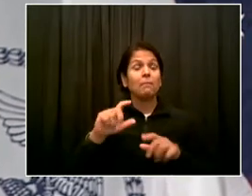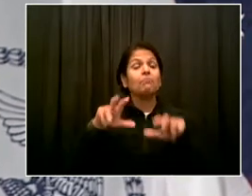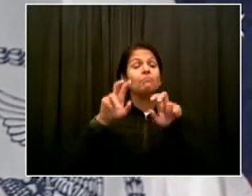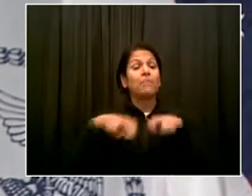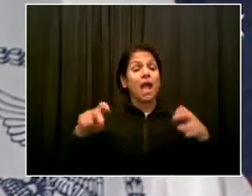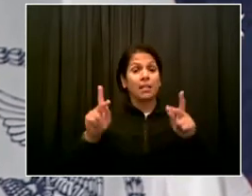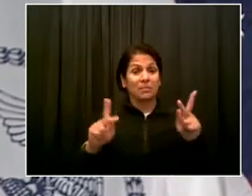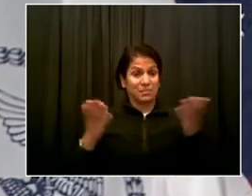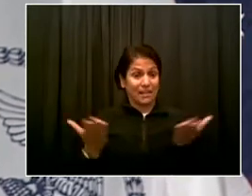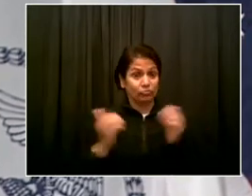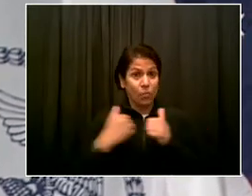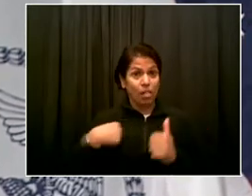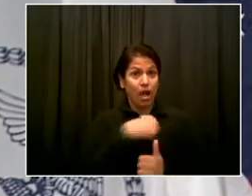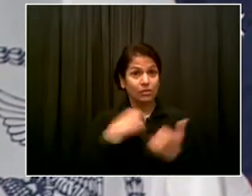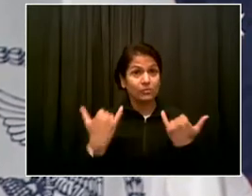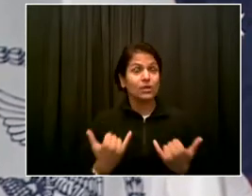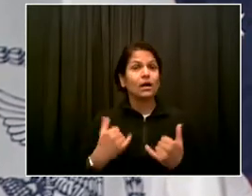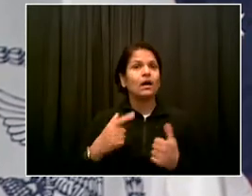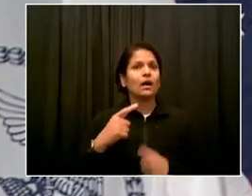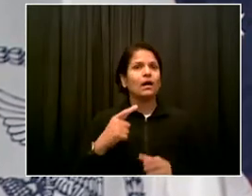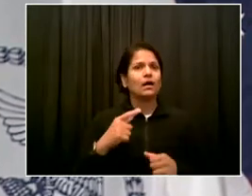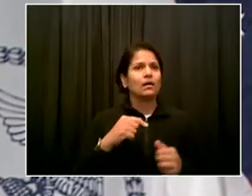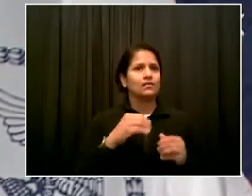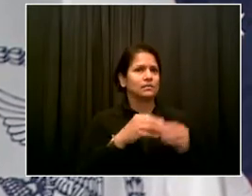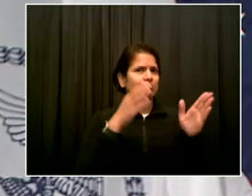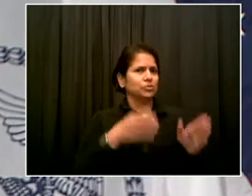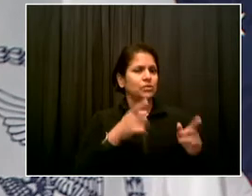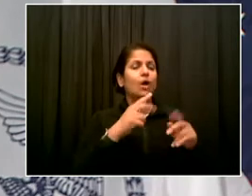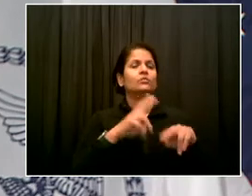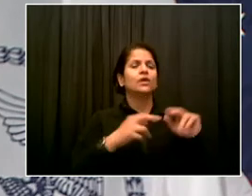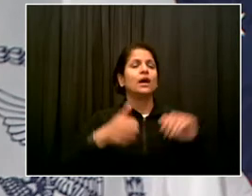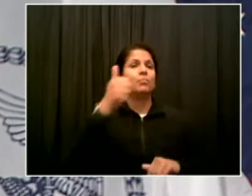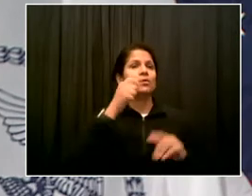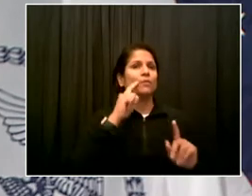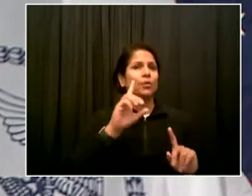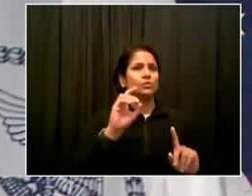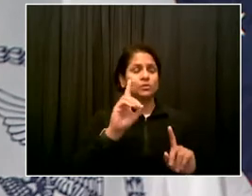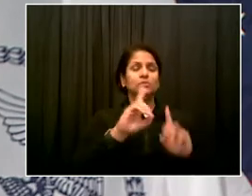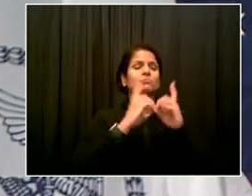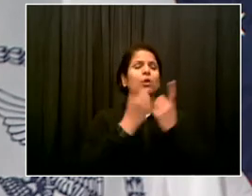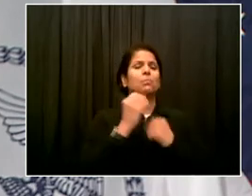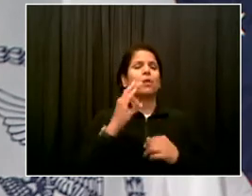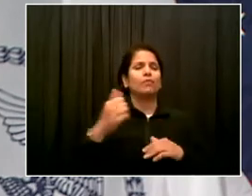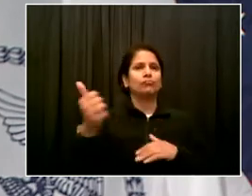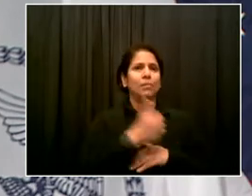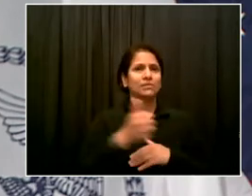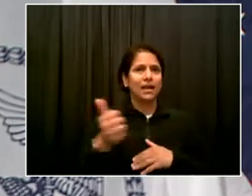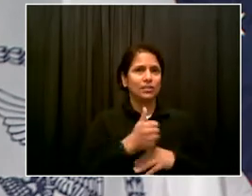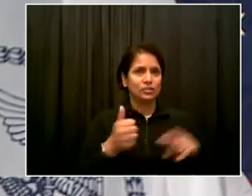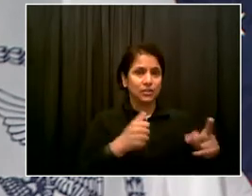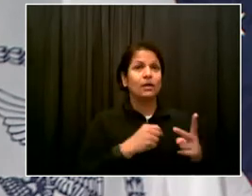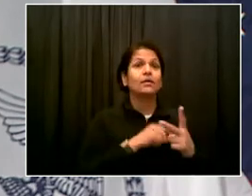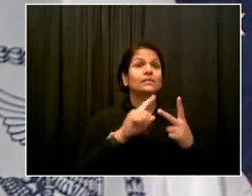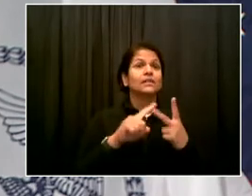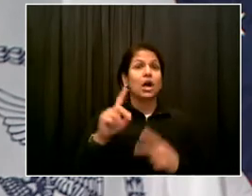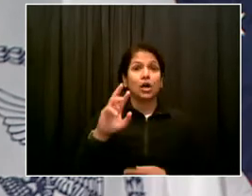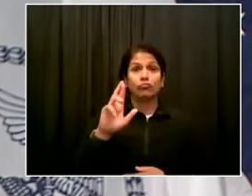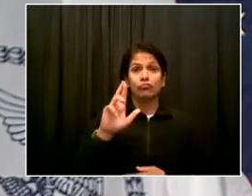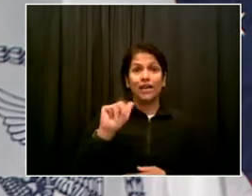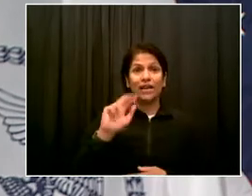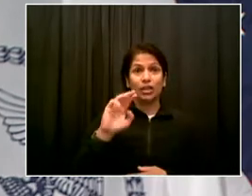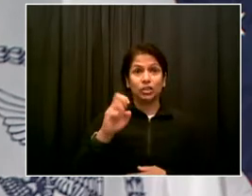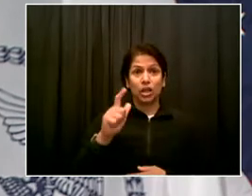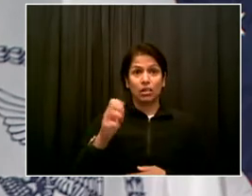of Transportation, Hank Gutmann, Rachel Loeb, the President and CEO of EDC, Jimmy Kim, Chief